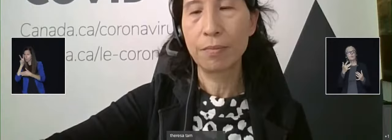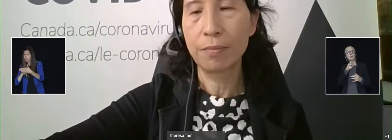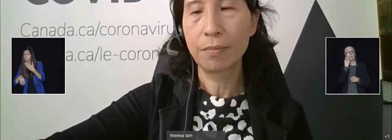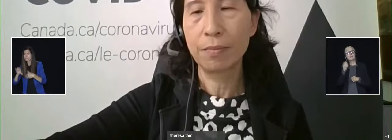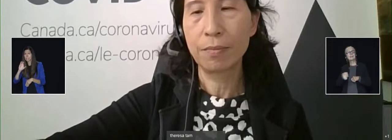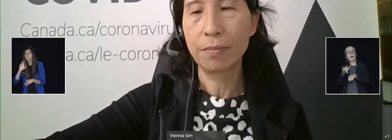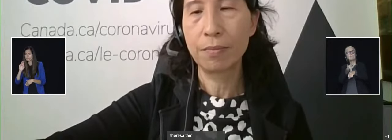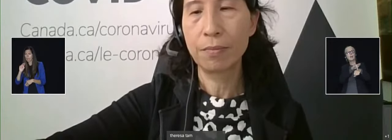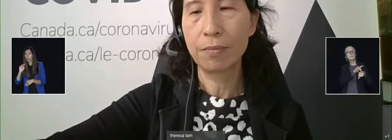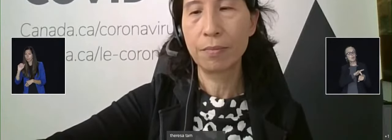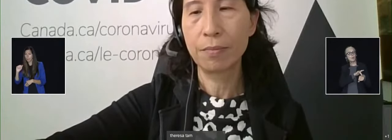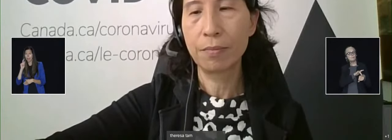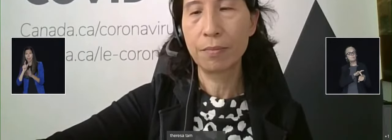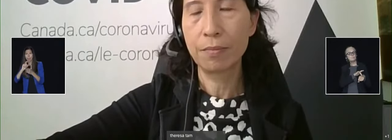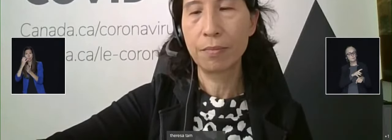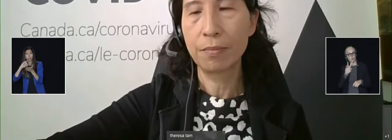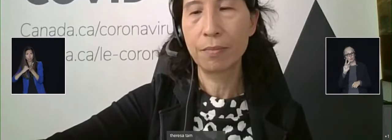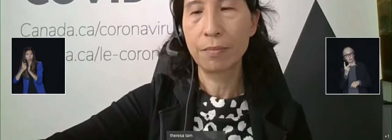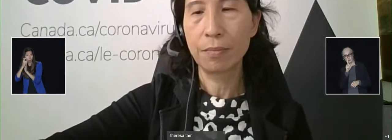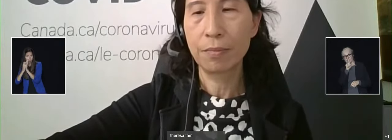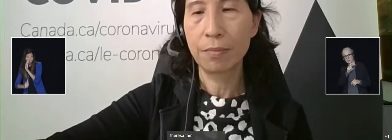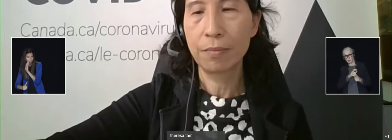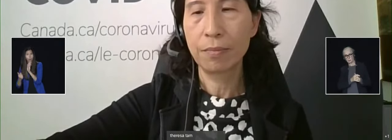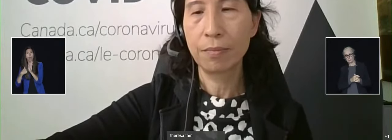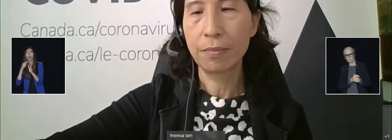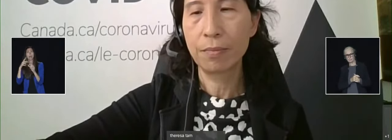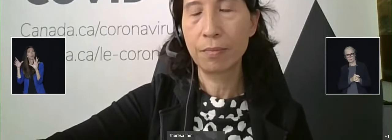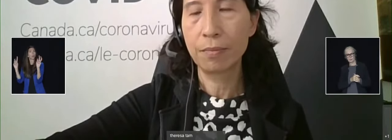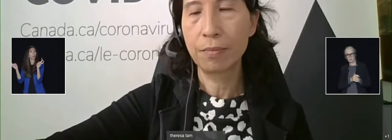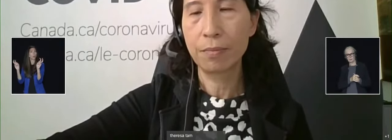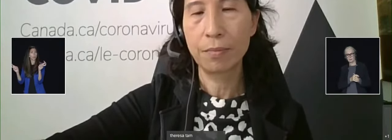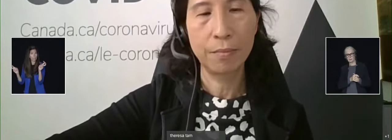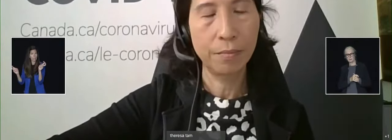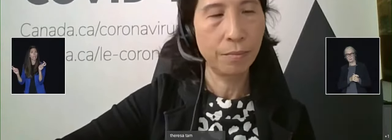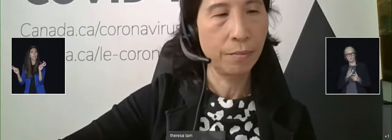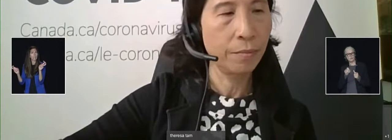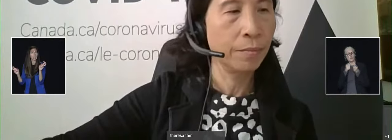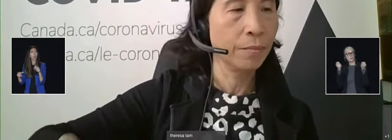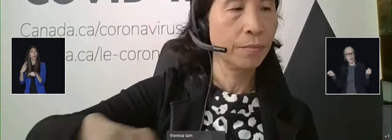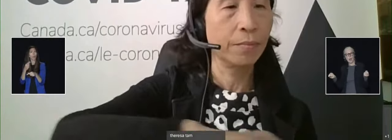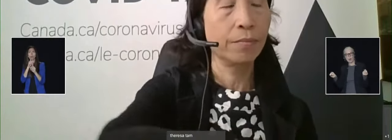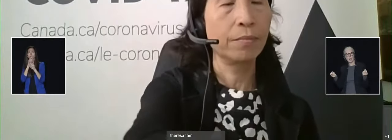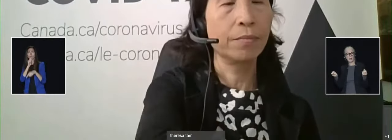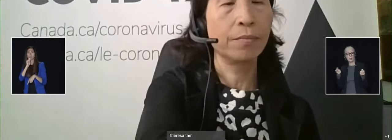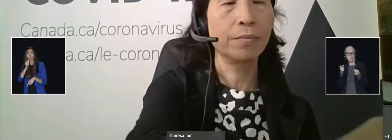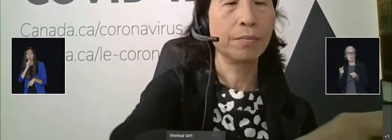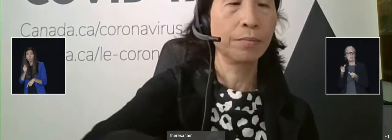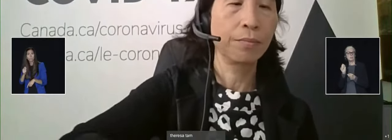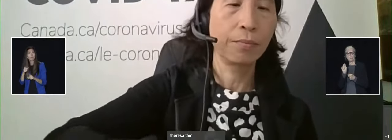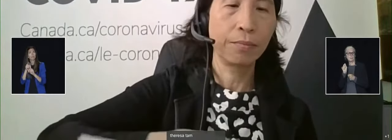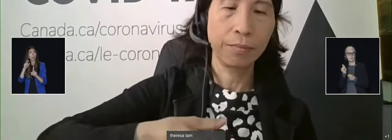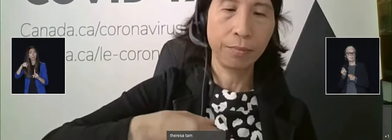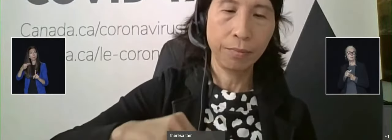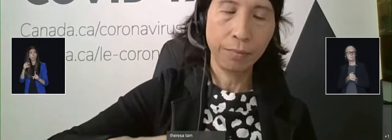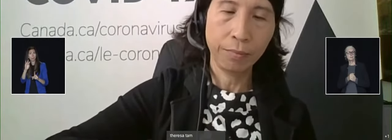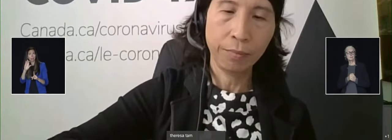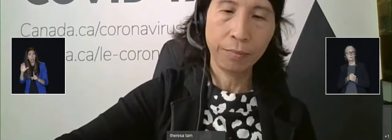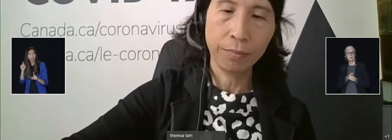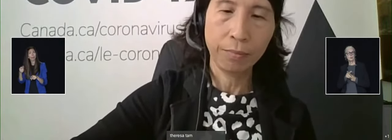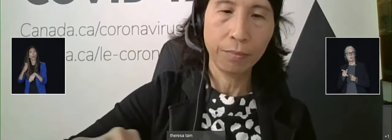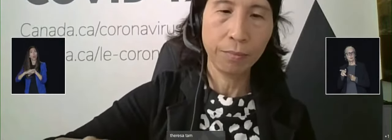I'm quoting Mark Johnson, a spokesman for PHAC and Health Canada, told CMAJ on August 25,